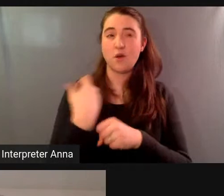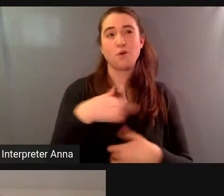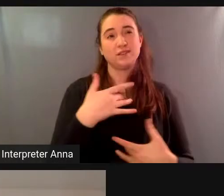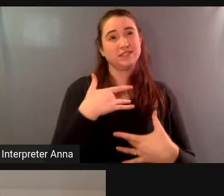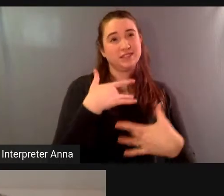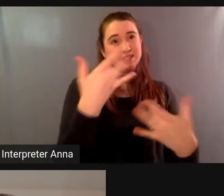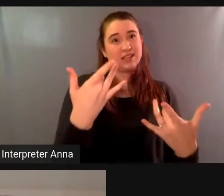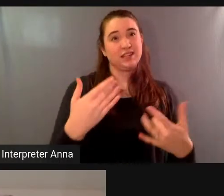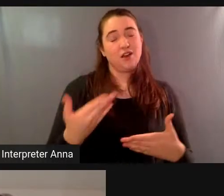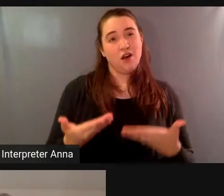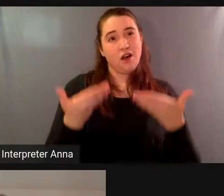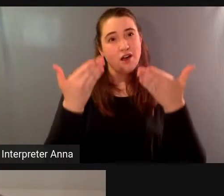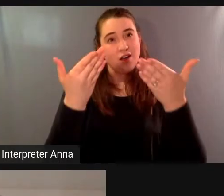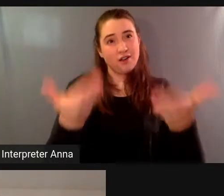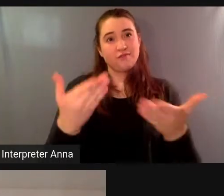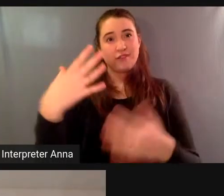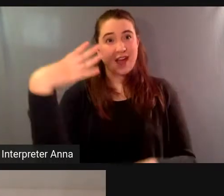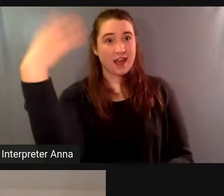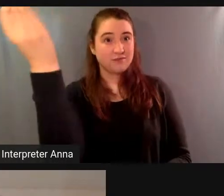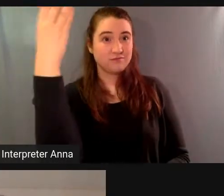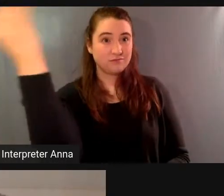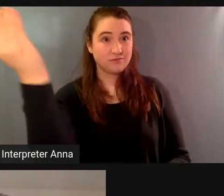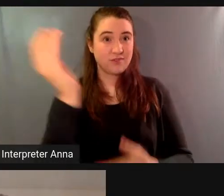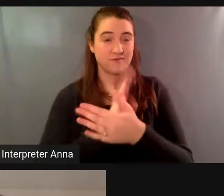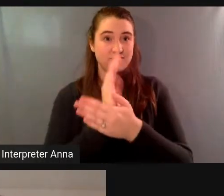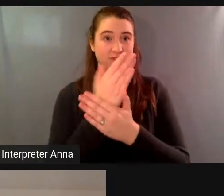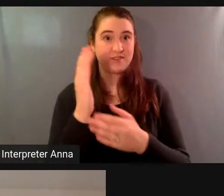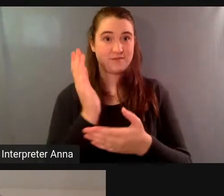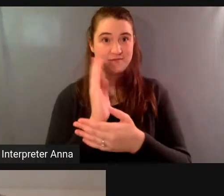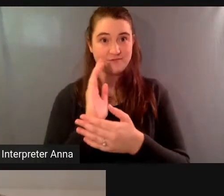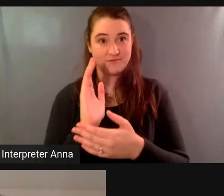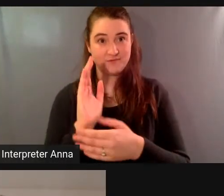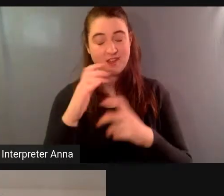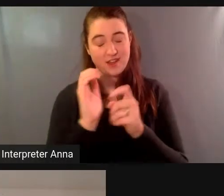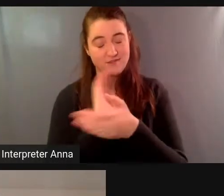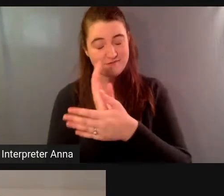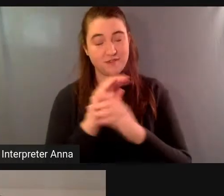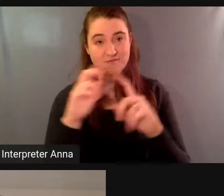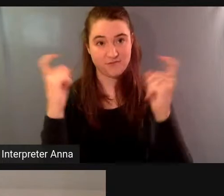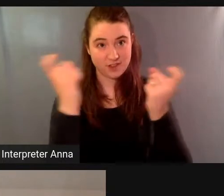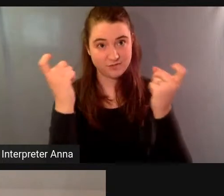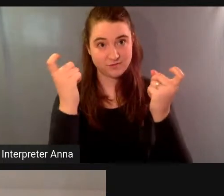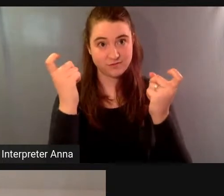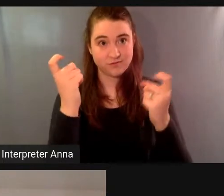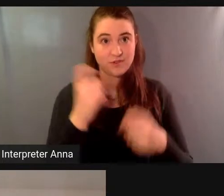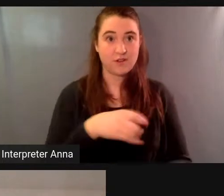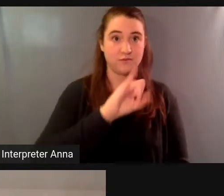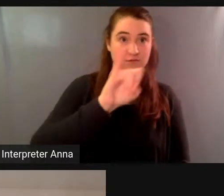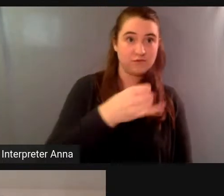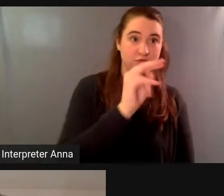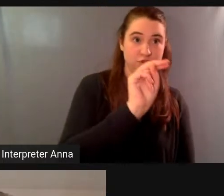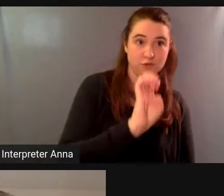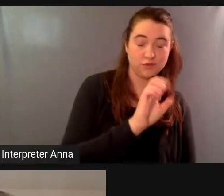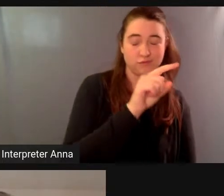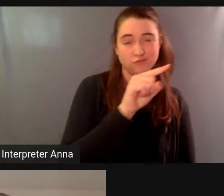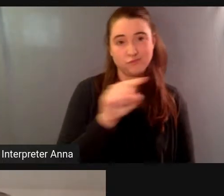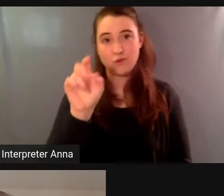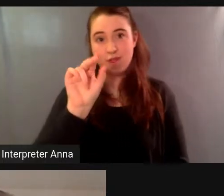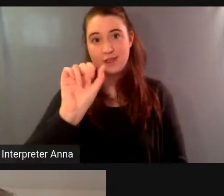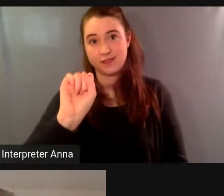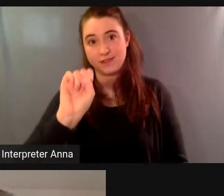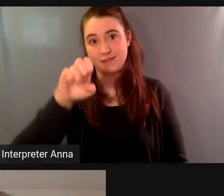program which usually runs from mid-june through mid-september offers people the opportunity to picnic and watch documentaries